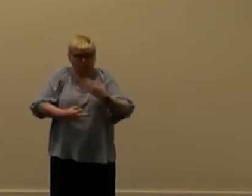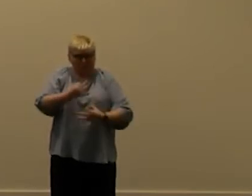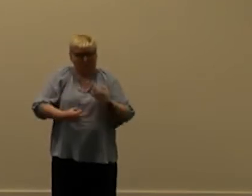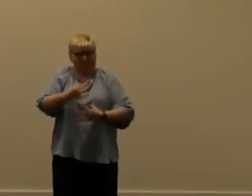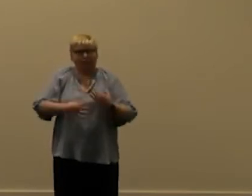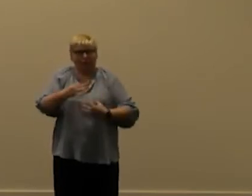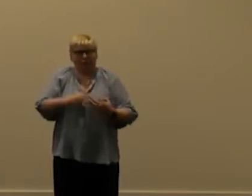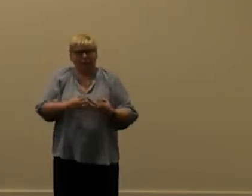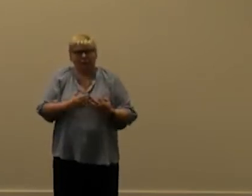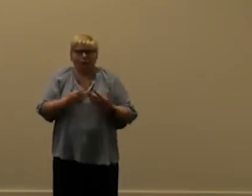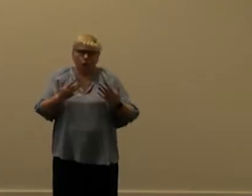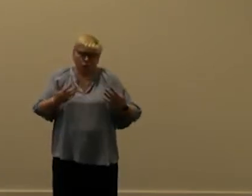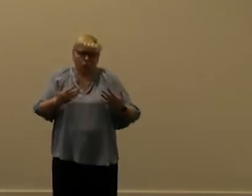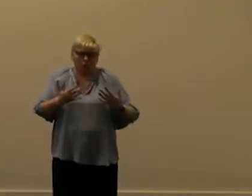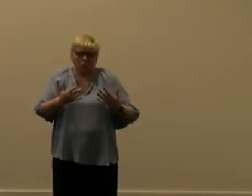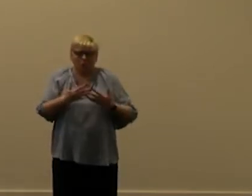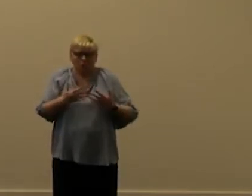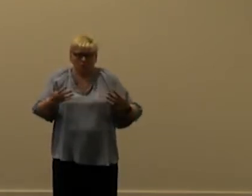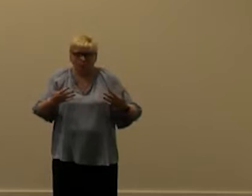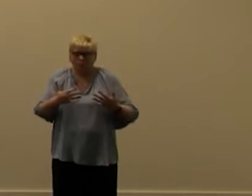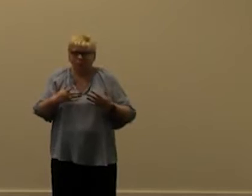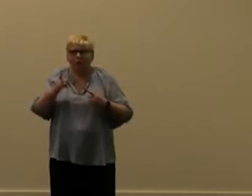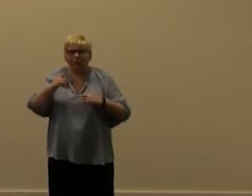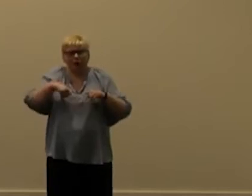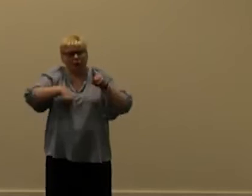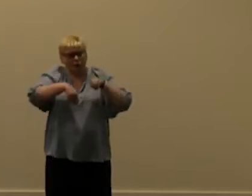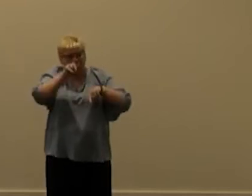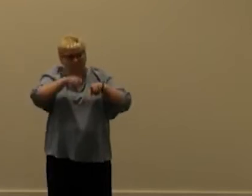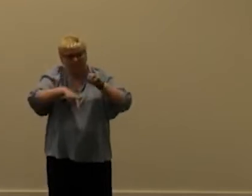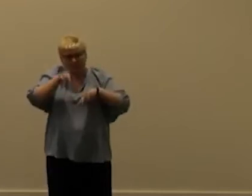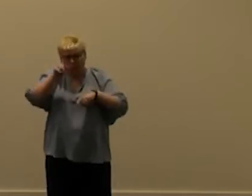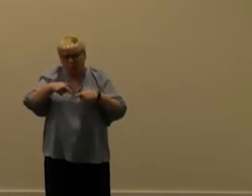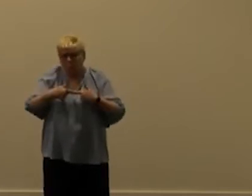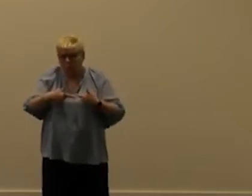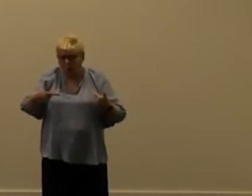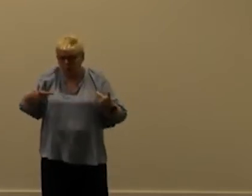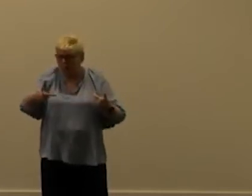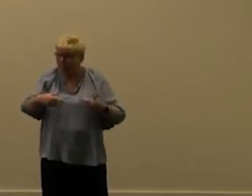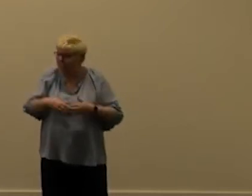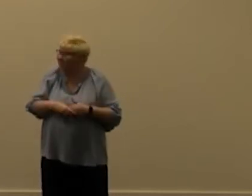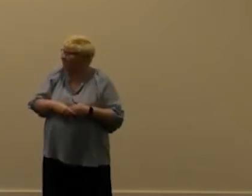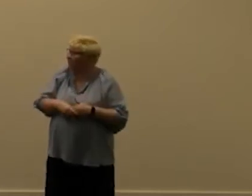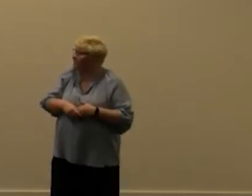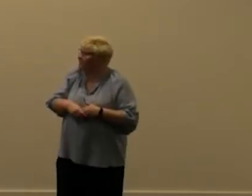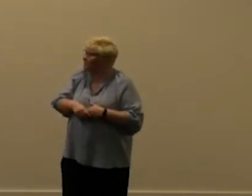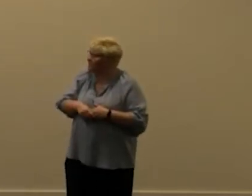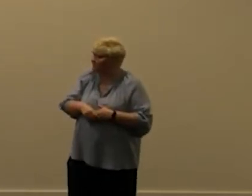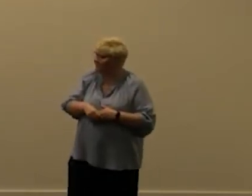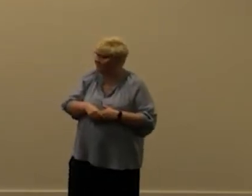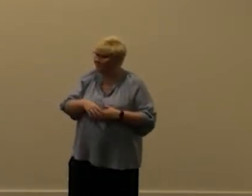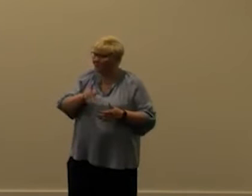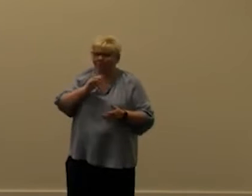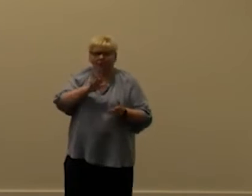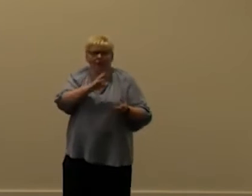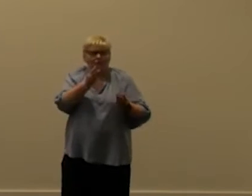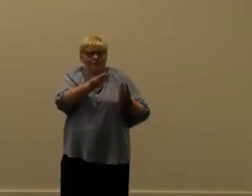so so and then it goes up and down quite a lot so you have for some days we